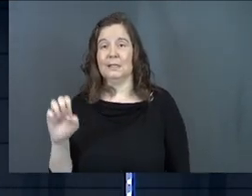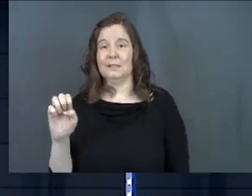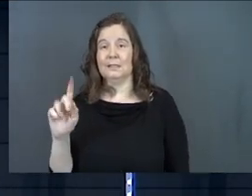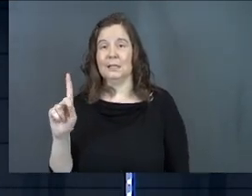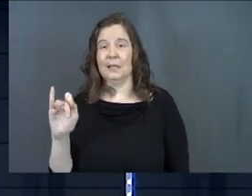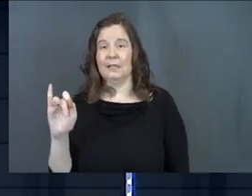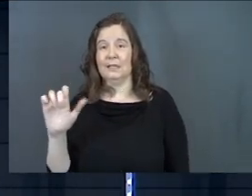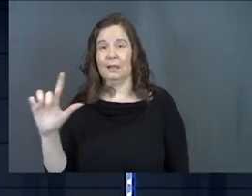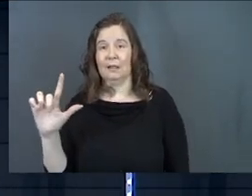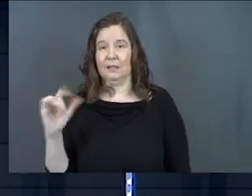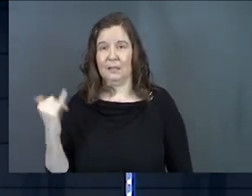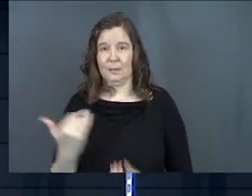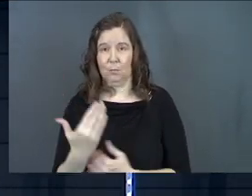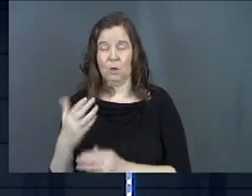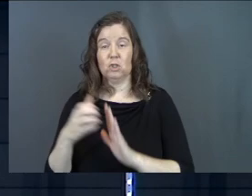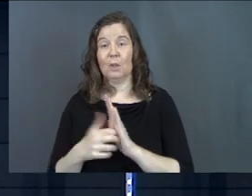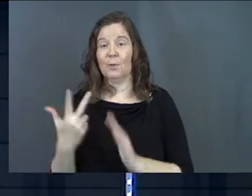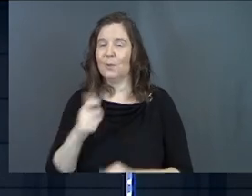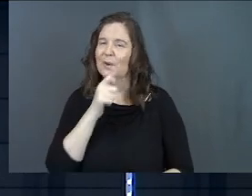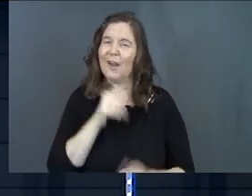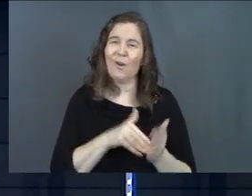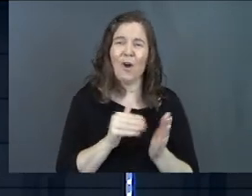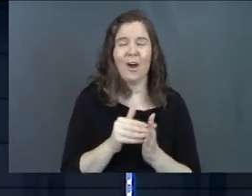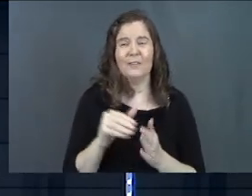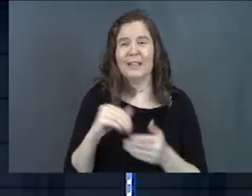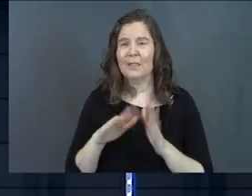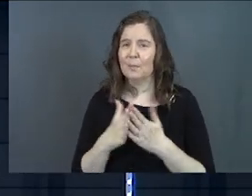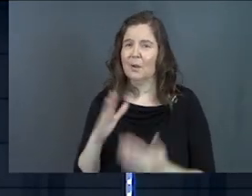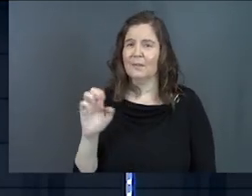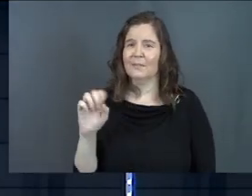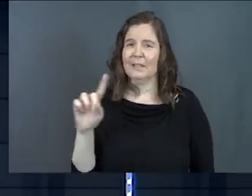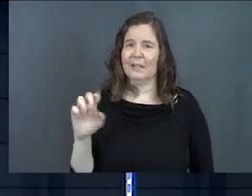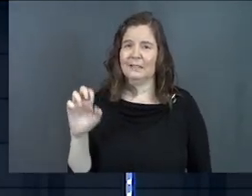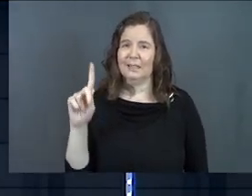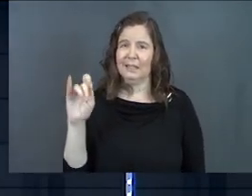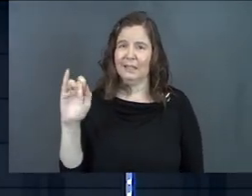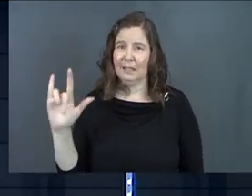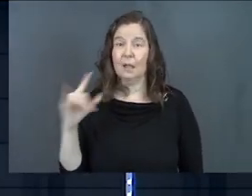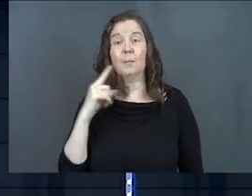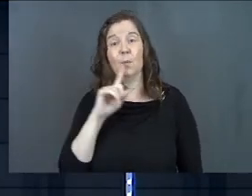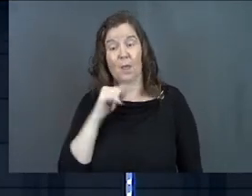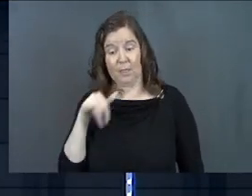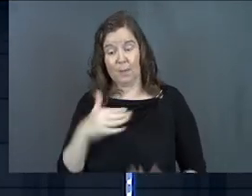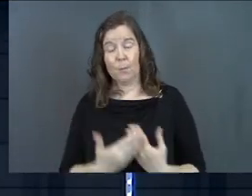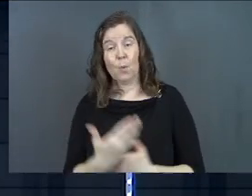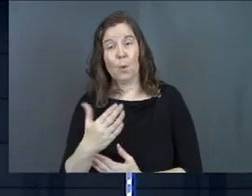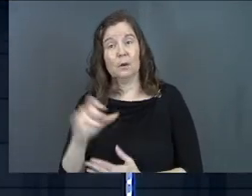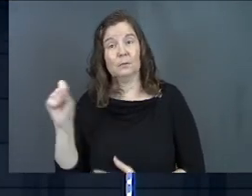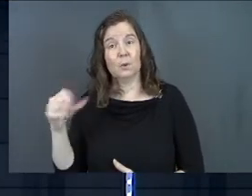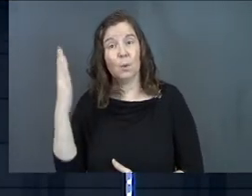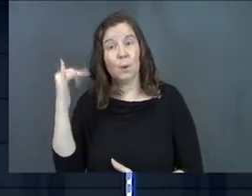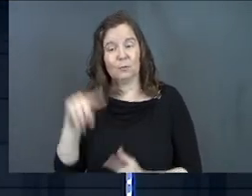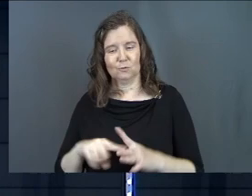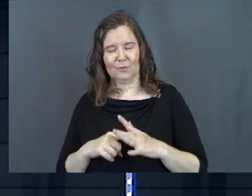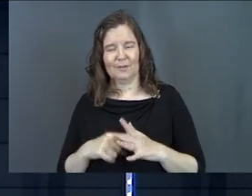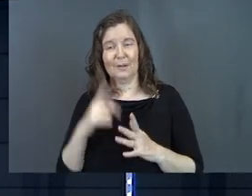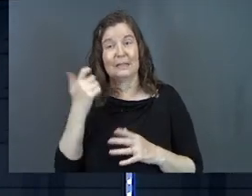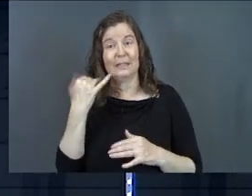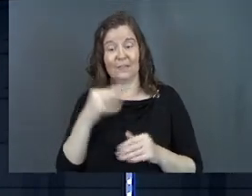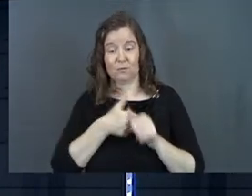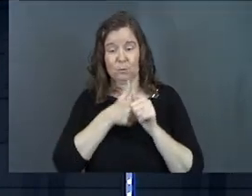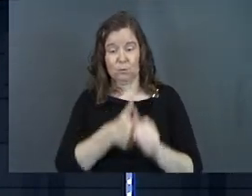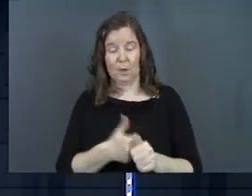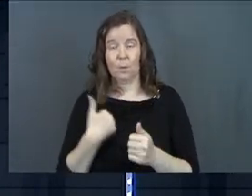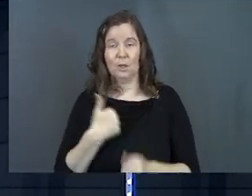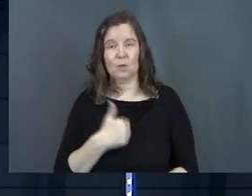morning. Ezekiel chapter 3. We're not often in Ezekiel, but we are this morning to start us off. Now, if you've been